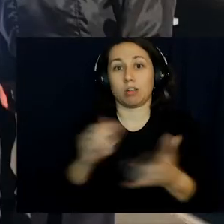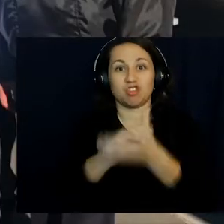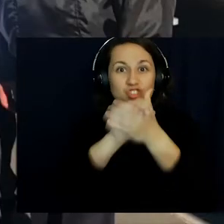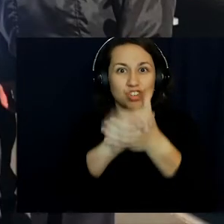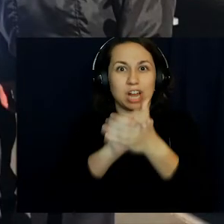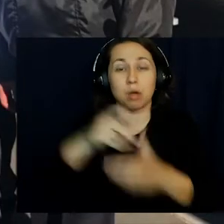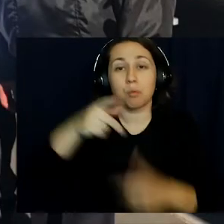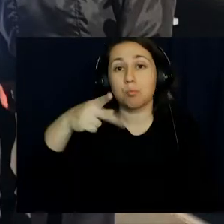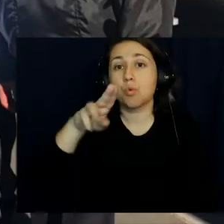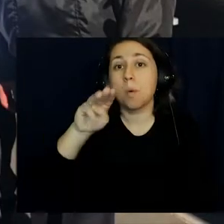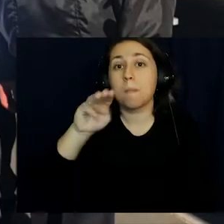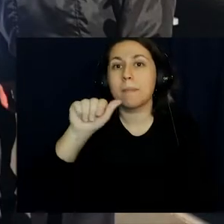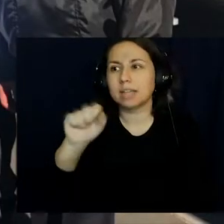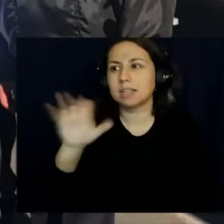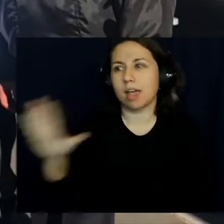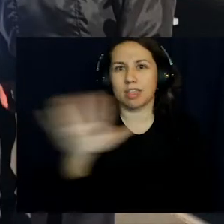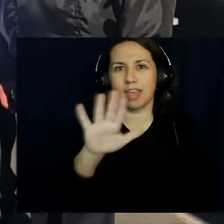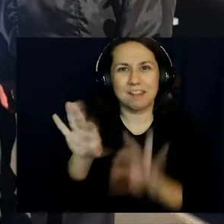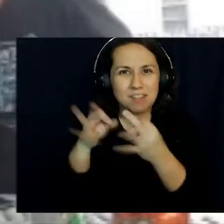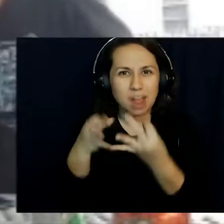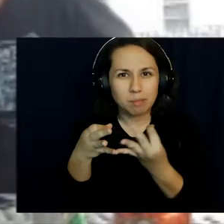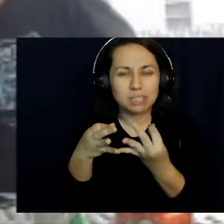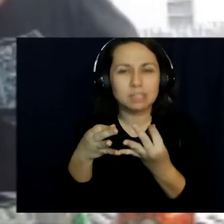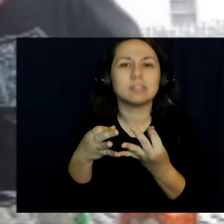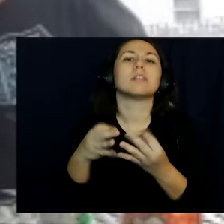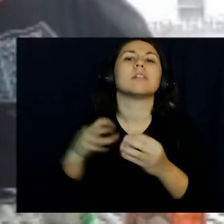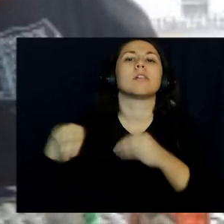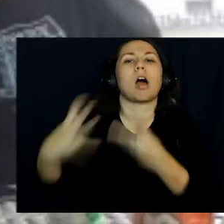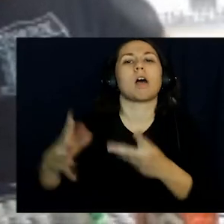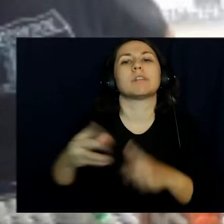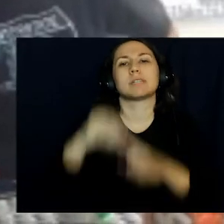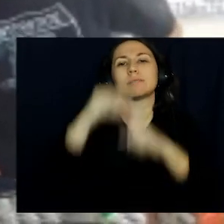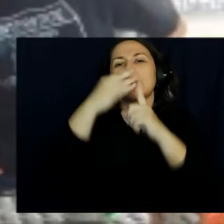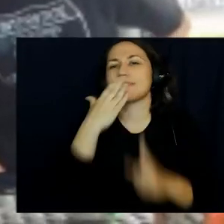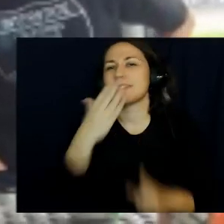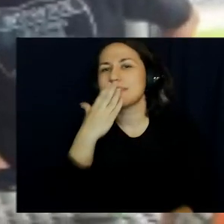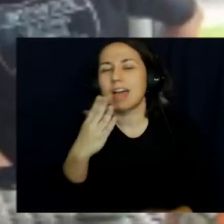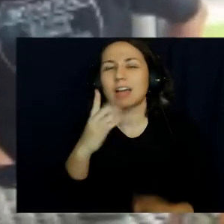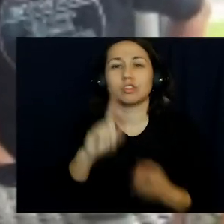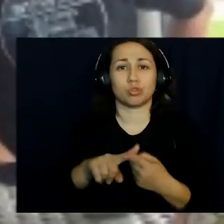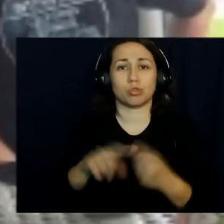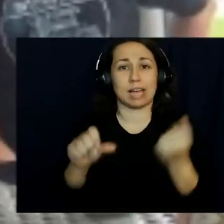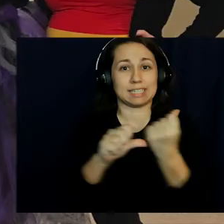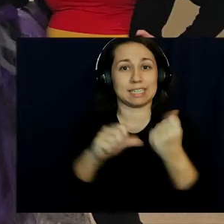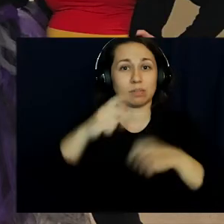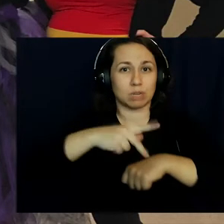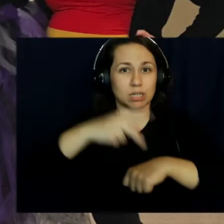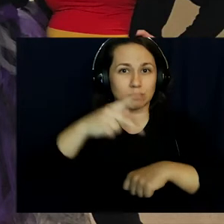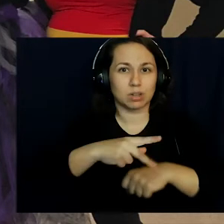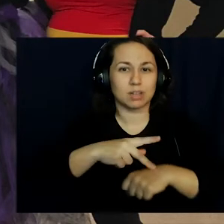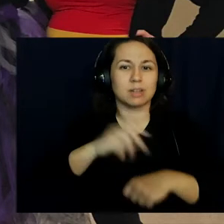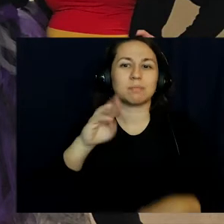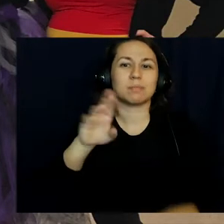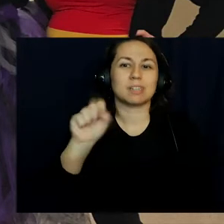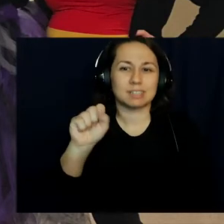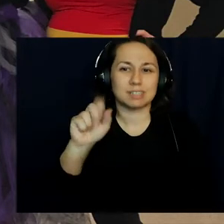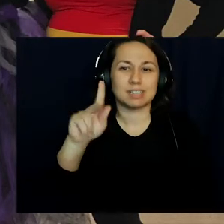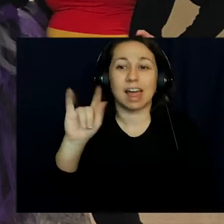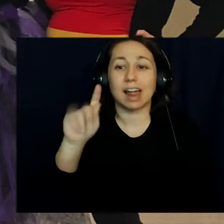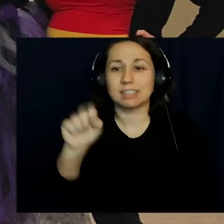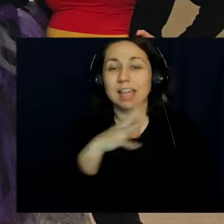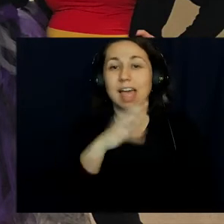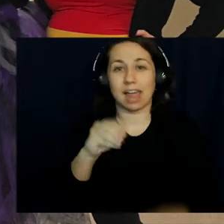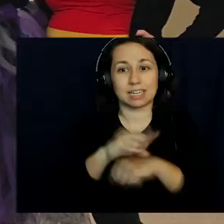congratulate our Pumas and their families and I want to offer a special thanks to our assistant principal, Ms.